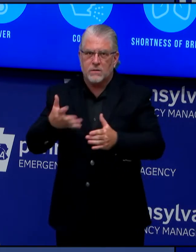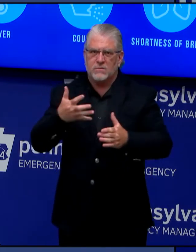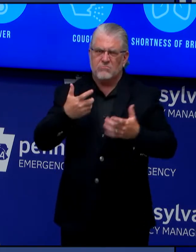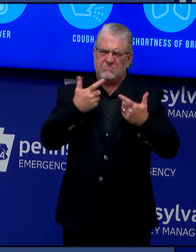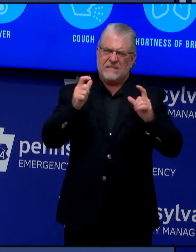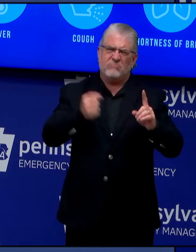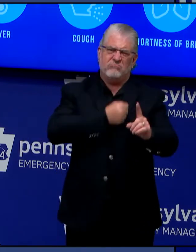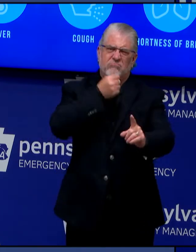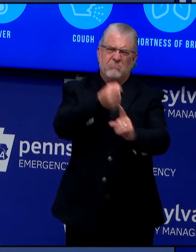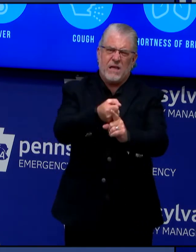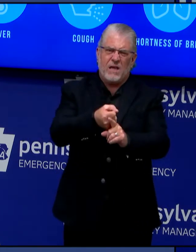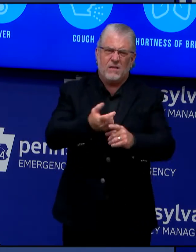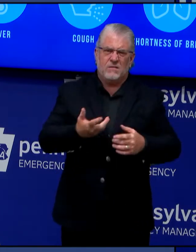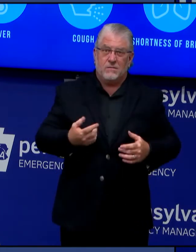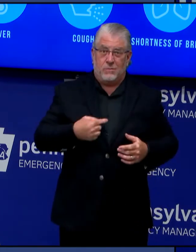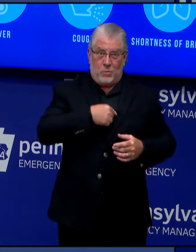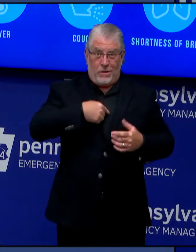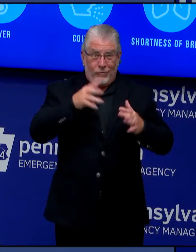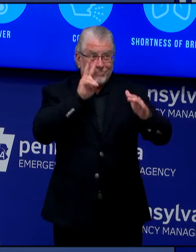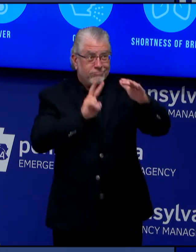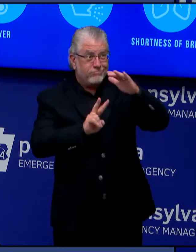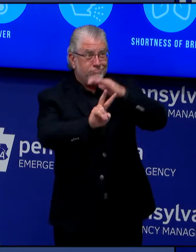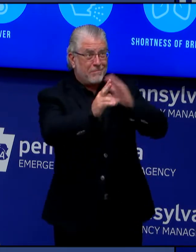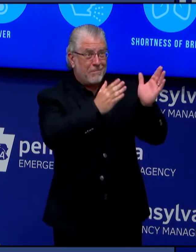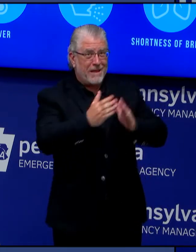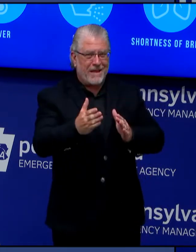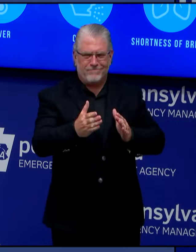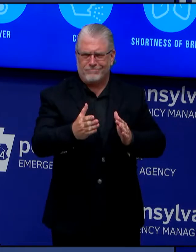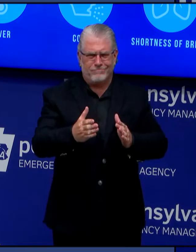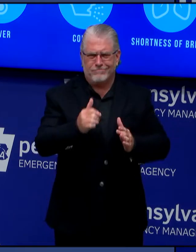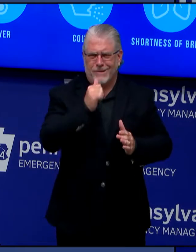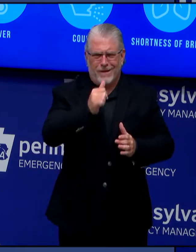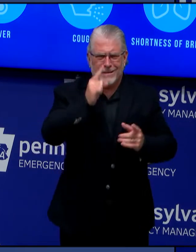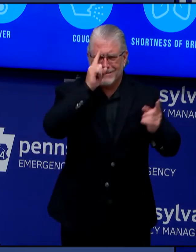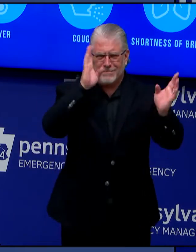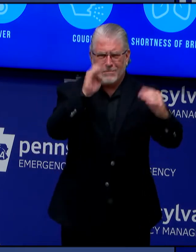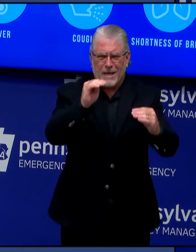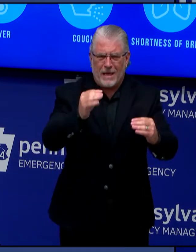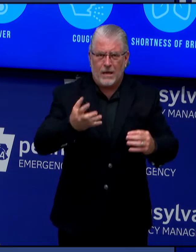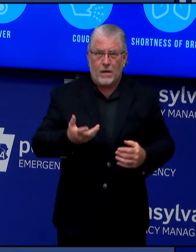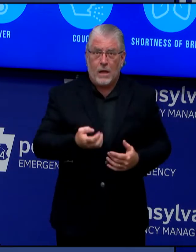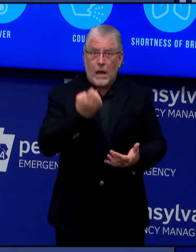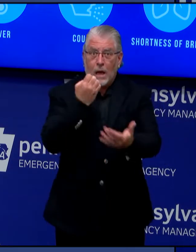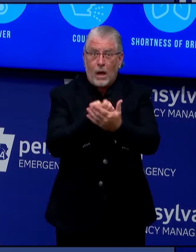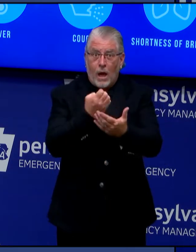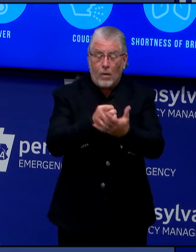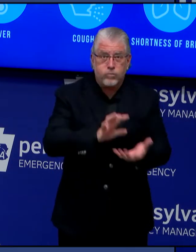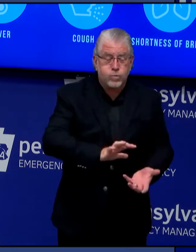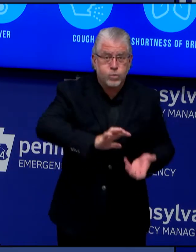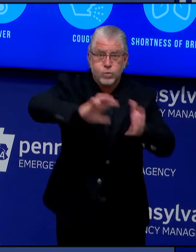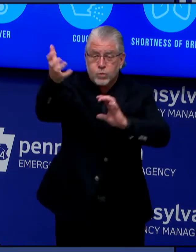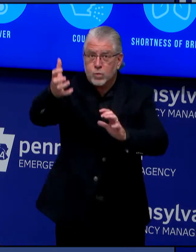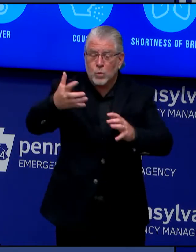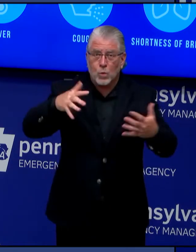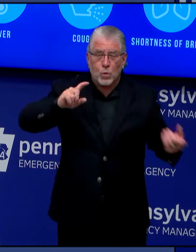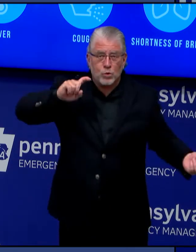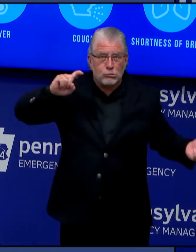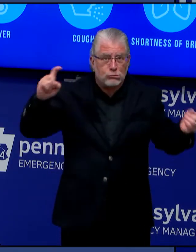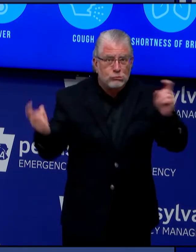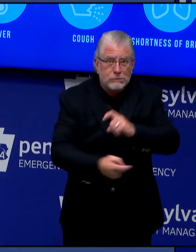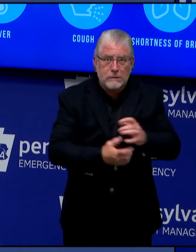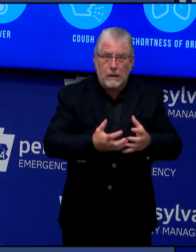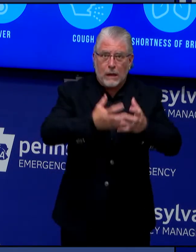In a very short period of time, our economic reality has changed drastically. Thousands have lost jobs,